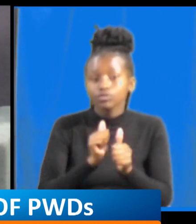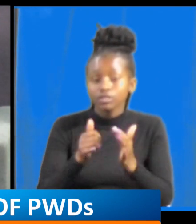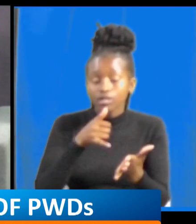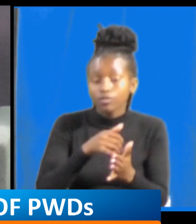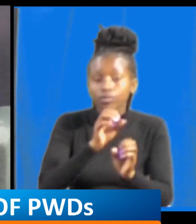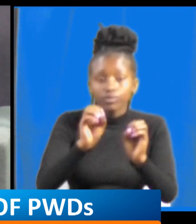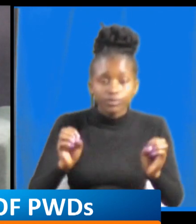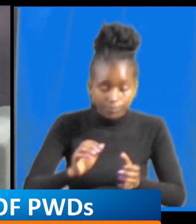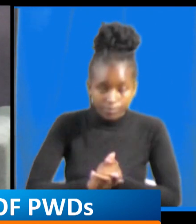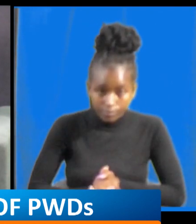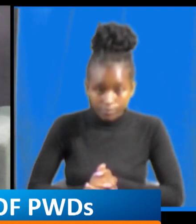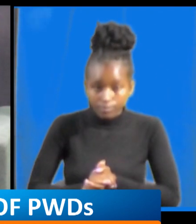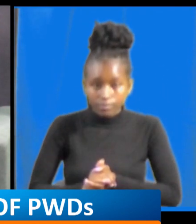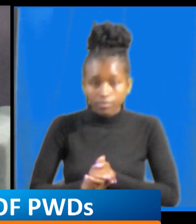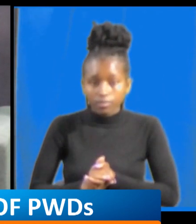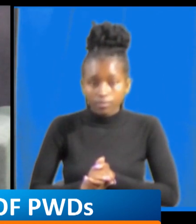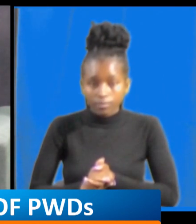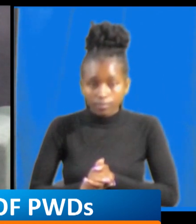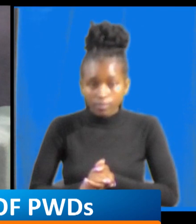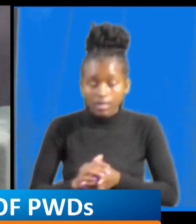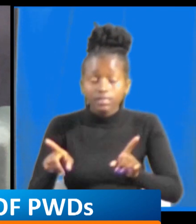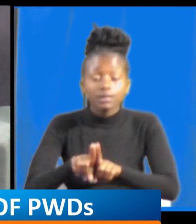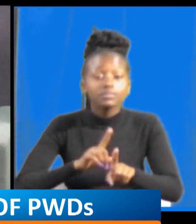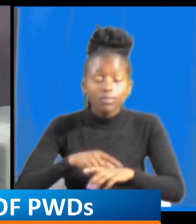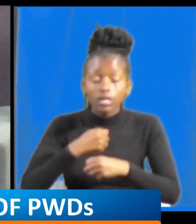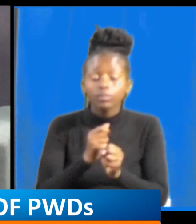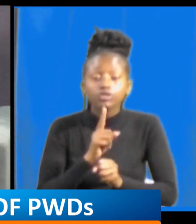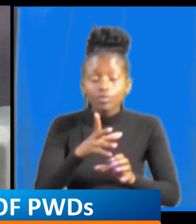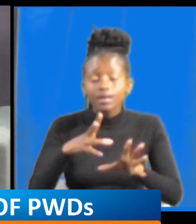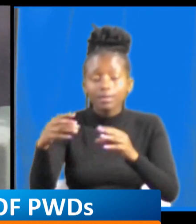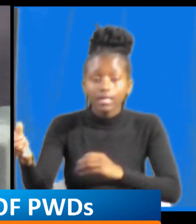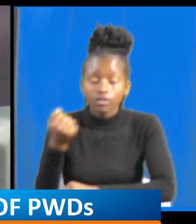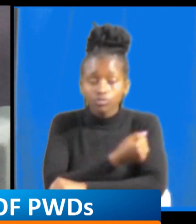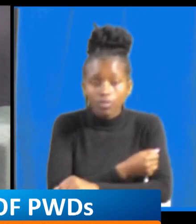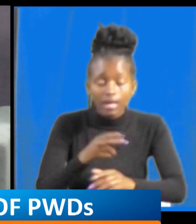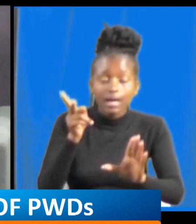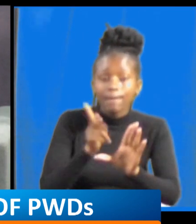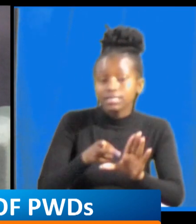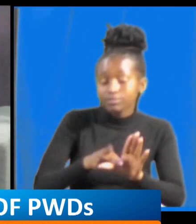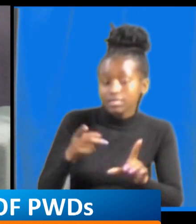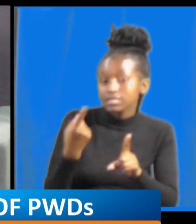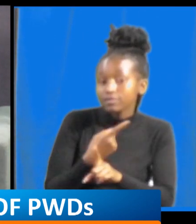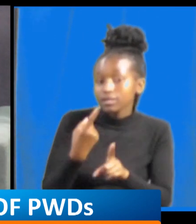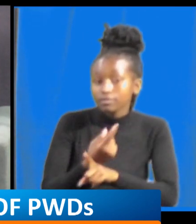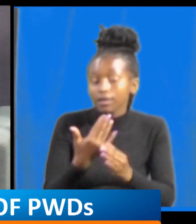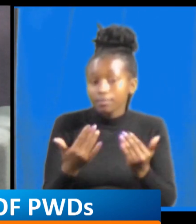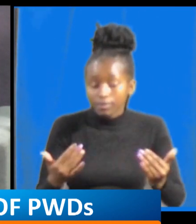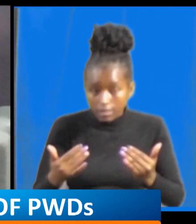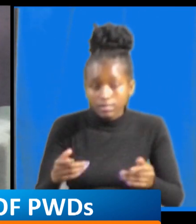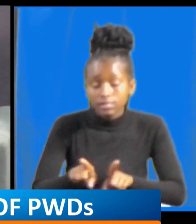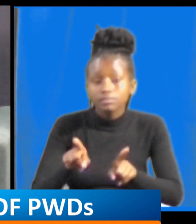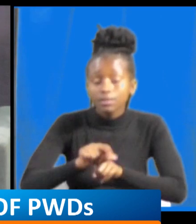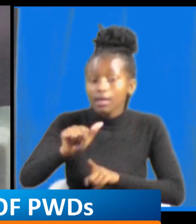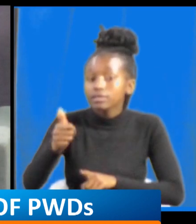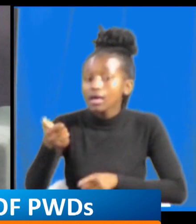in and also ensuring that i am in school and participating actively in co-curricular activity which has really